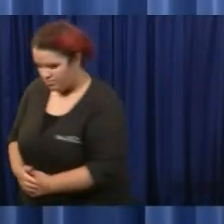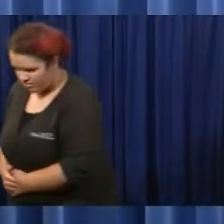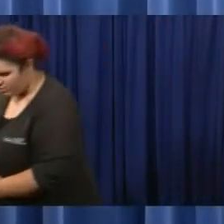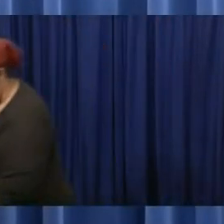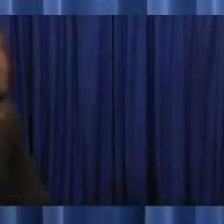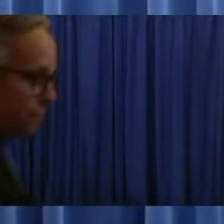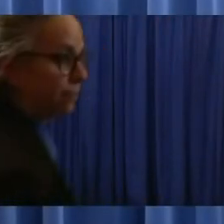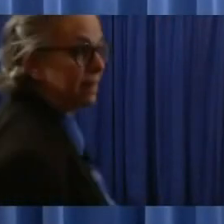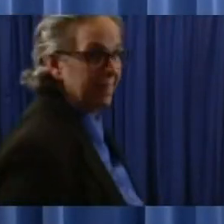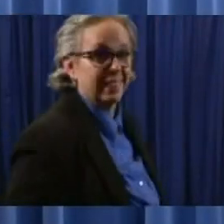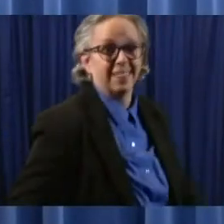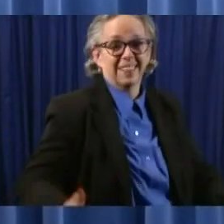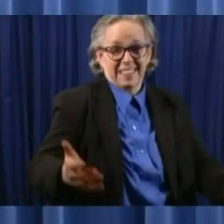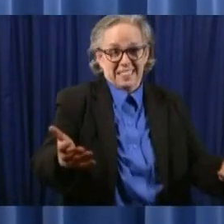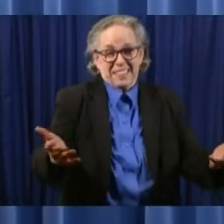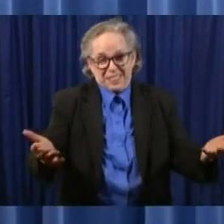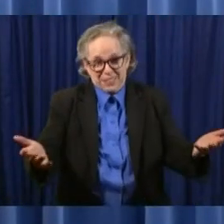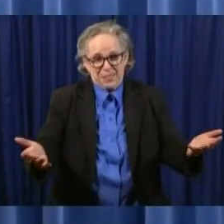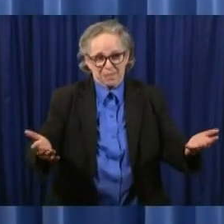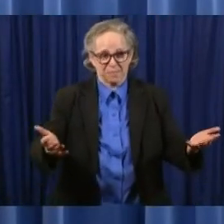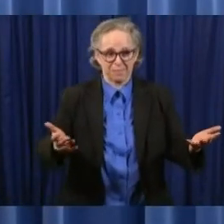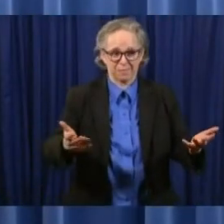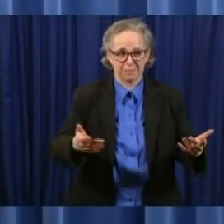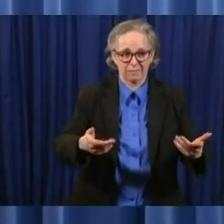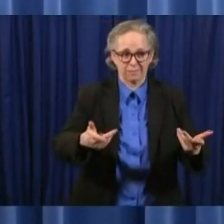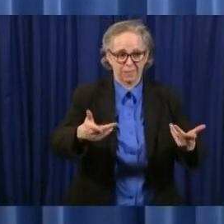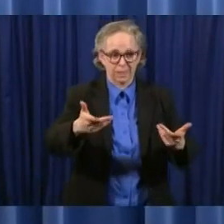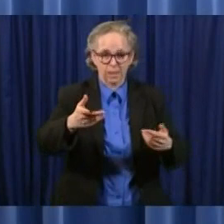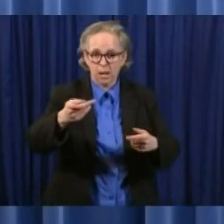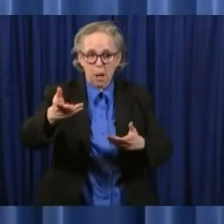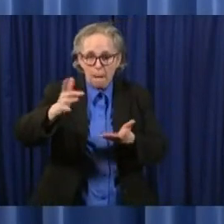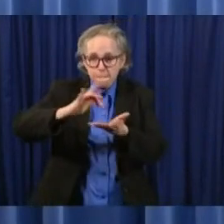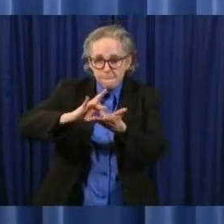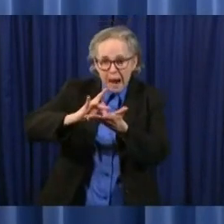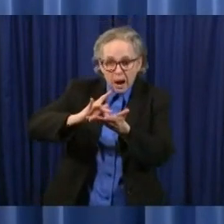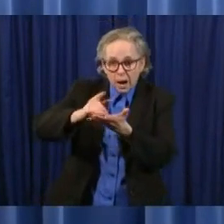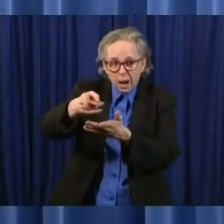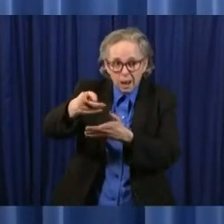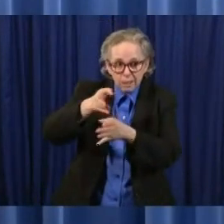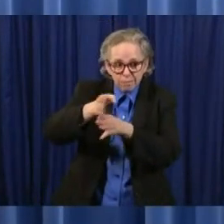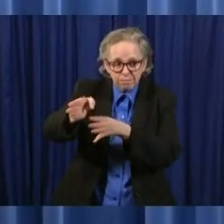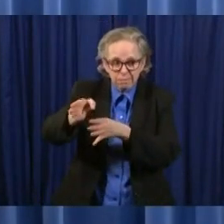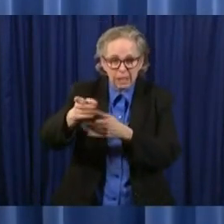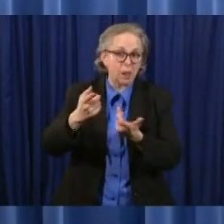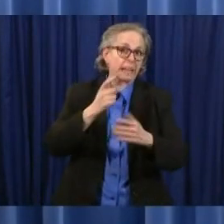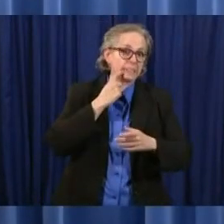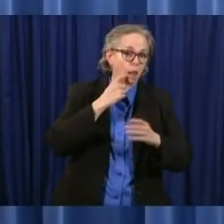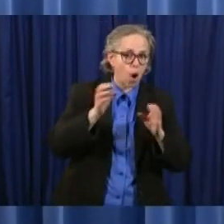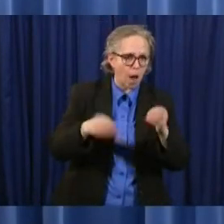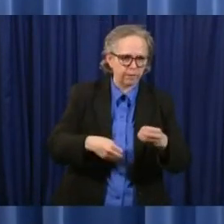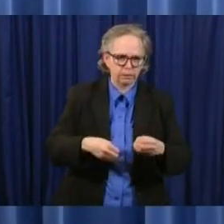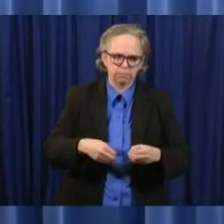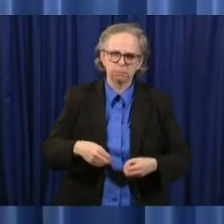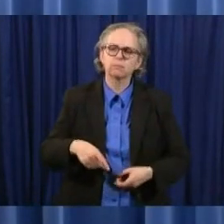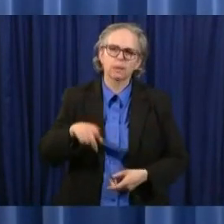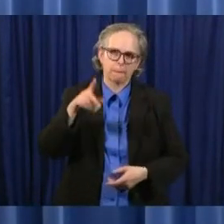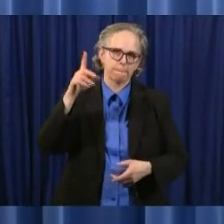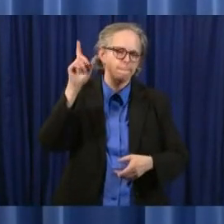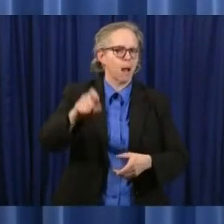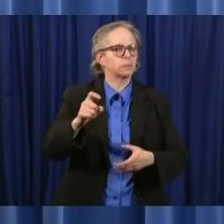uh situations for example in a dentist's office obviously needs to have the ppe um